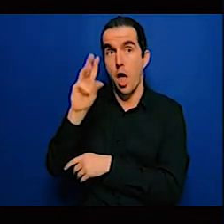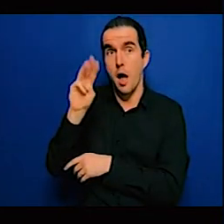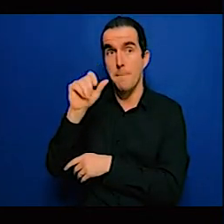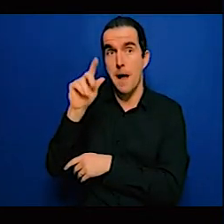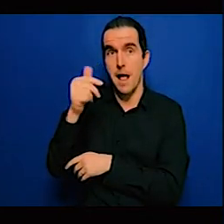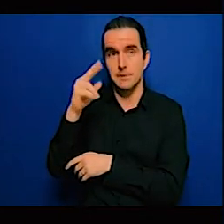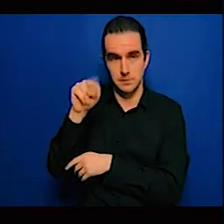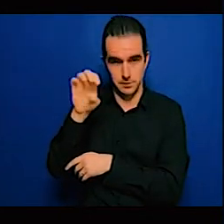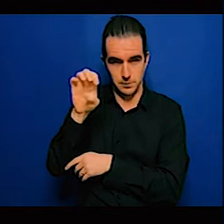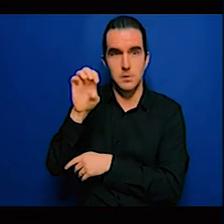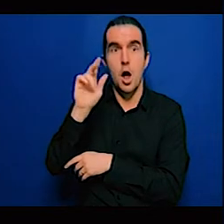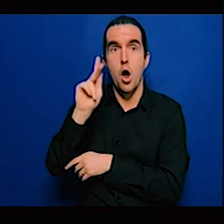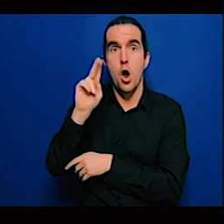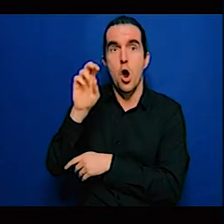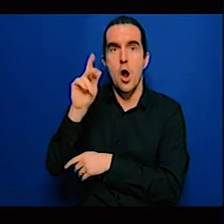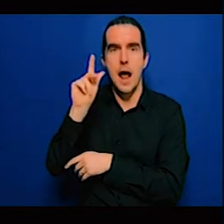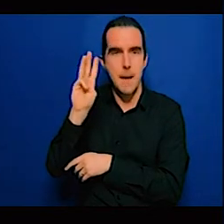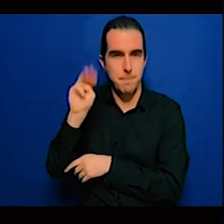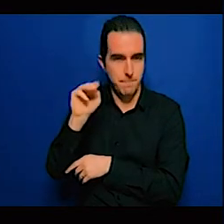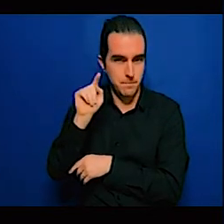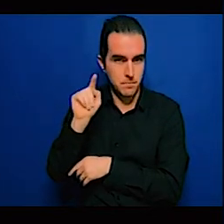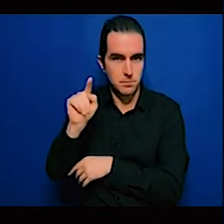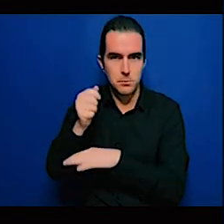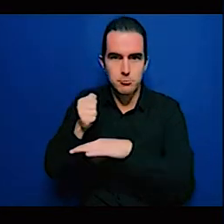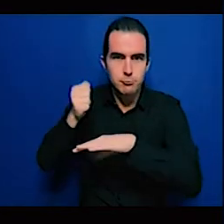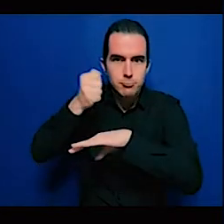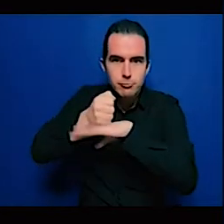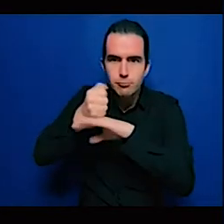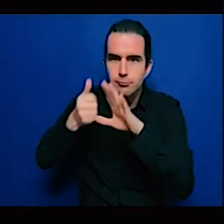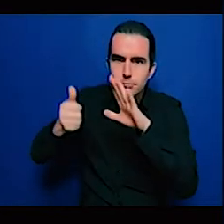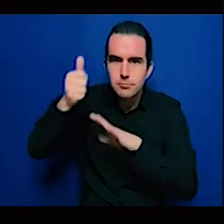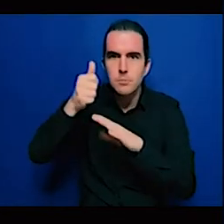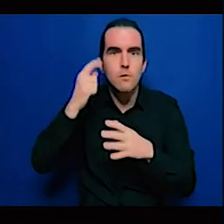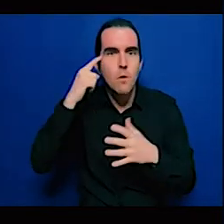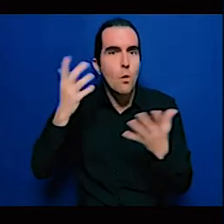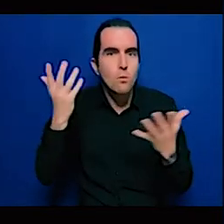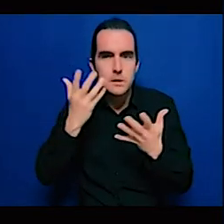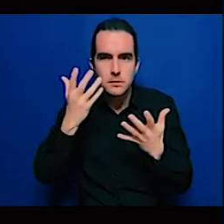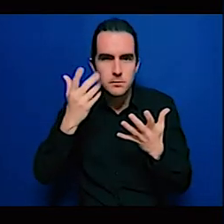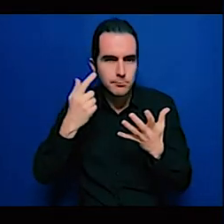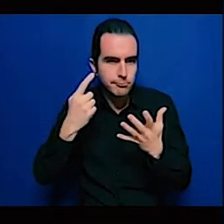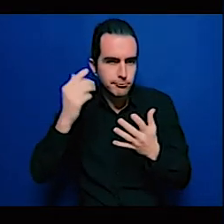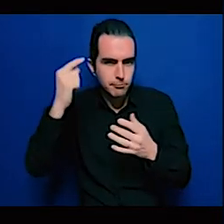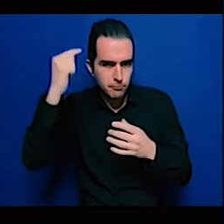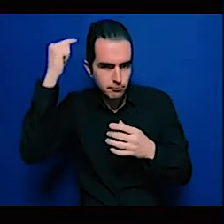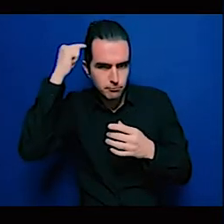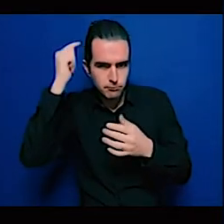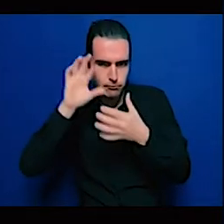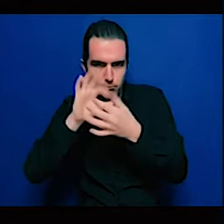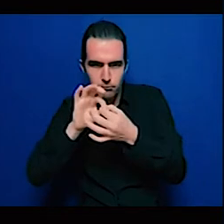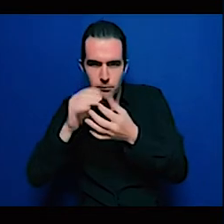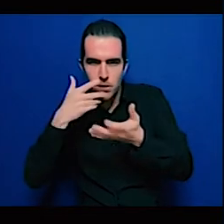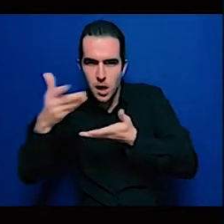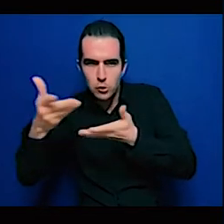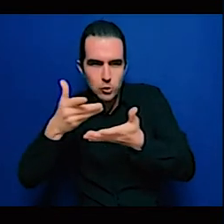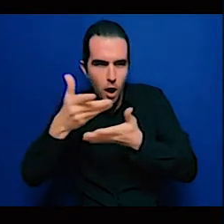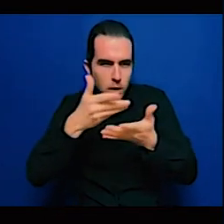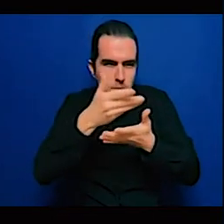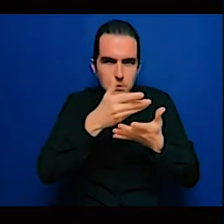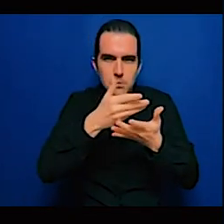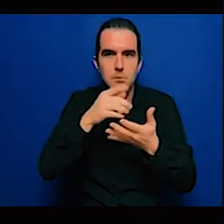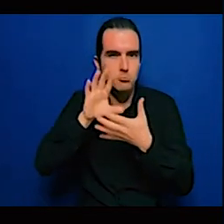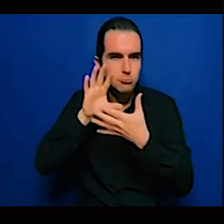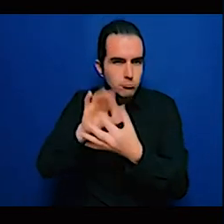Energy in Niger. And last but definitely not least, Ms. Anita